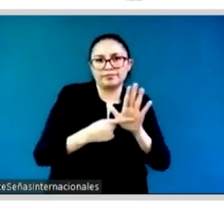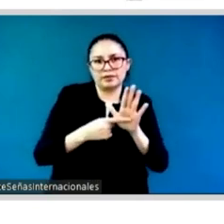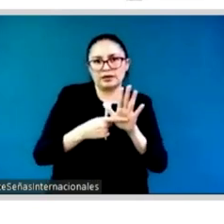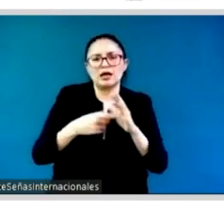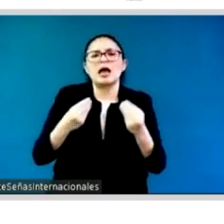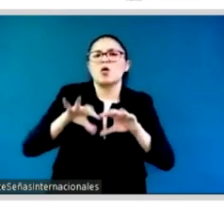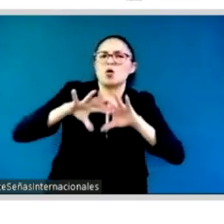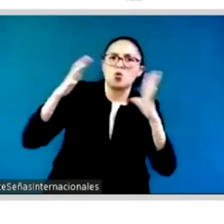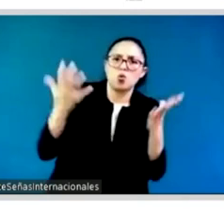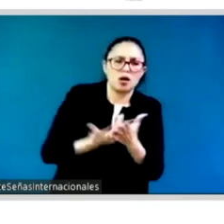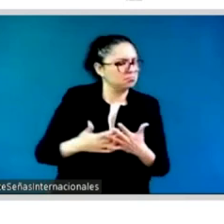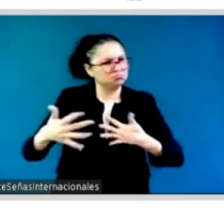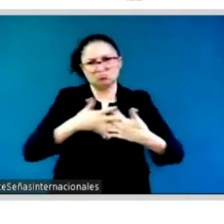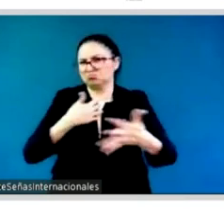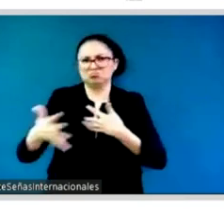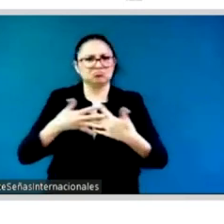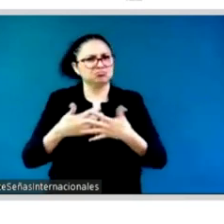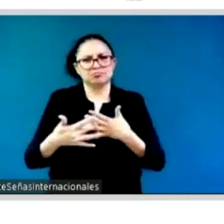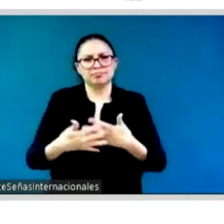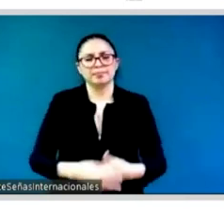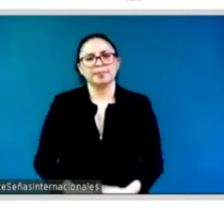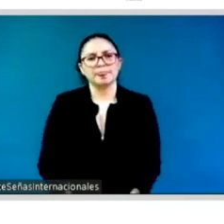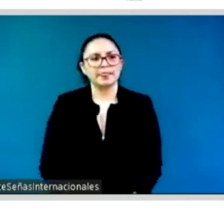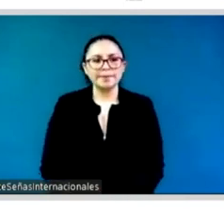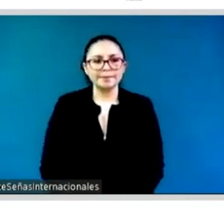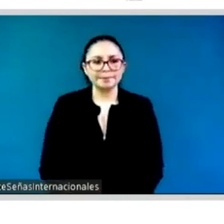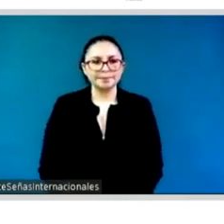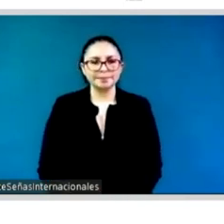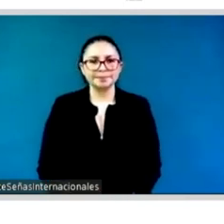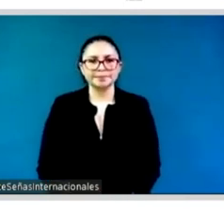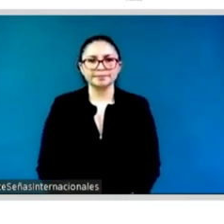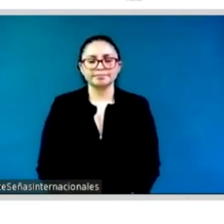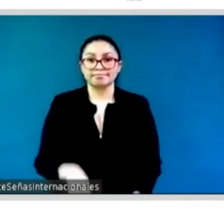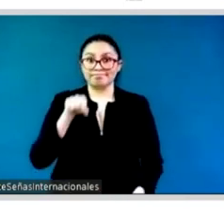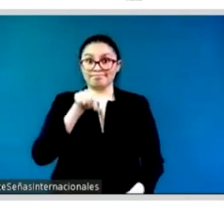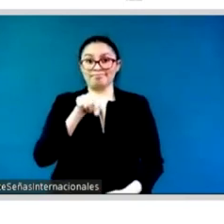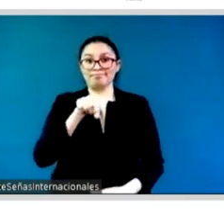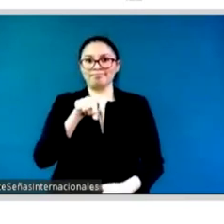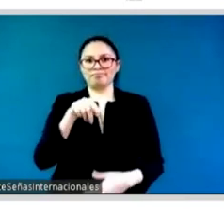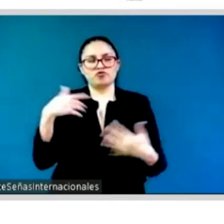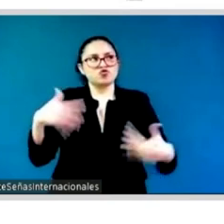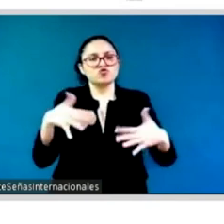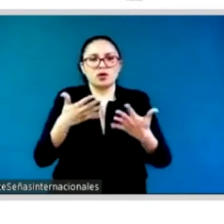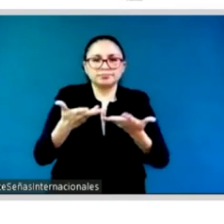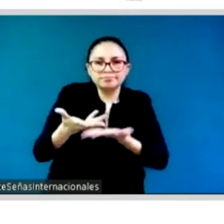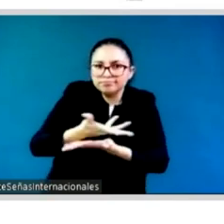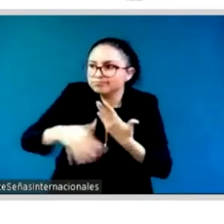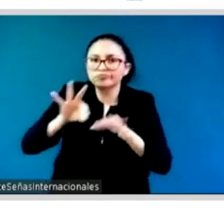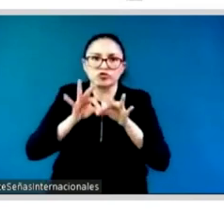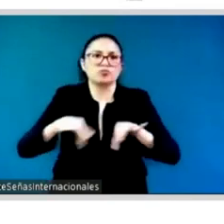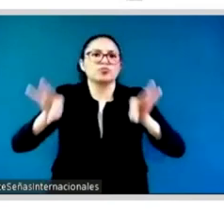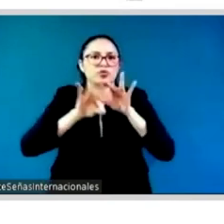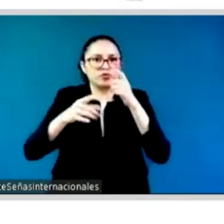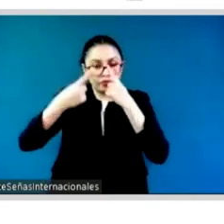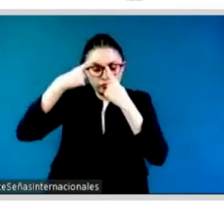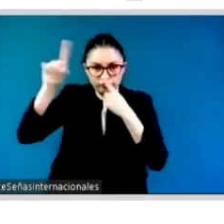I'm going to leave it here and hand over to Hannah Christian-Dotti, who will share with us